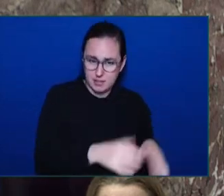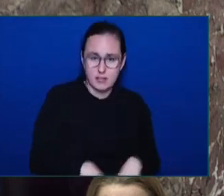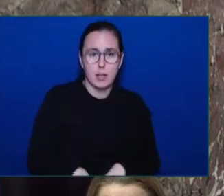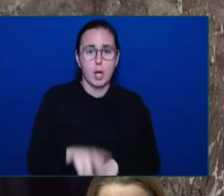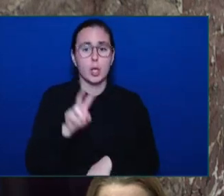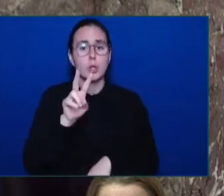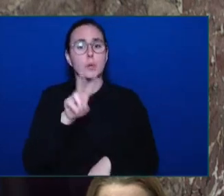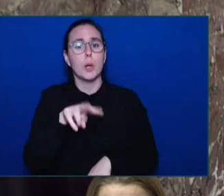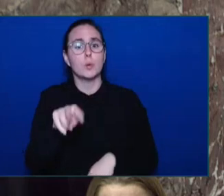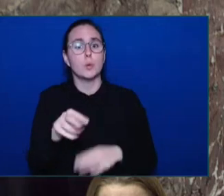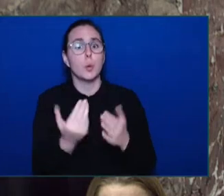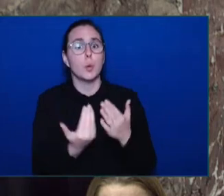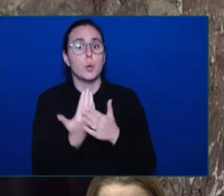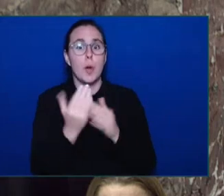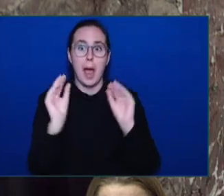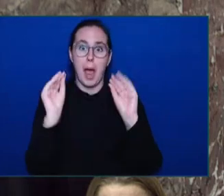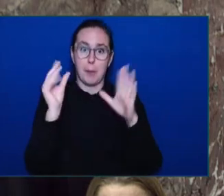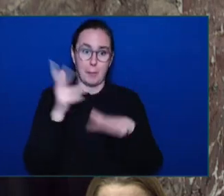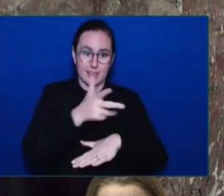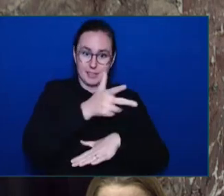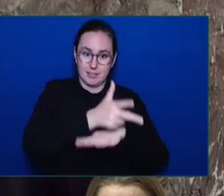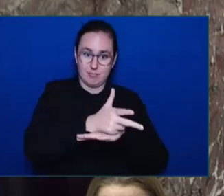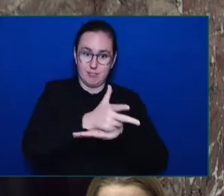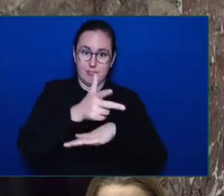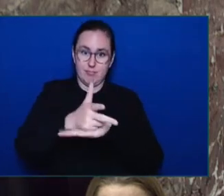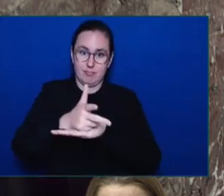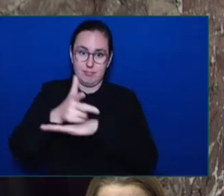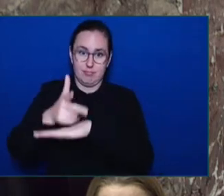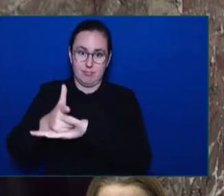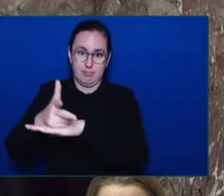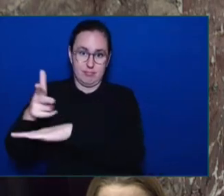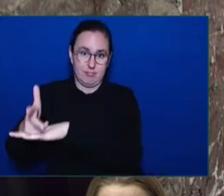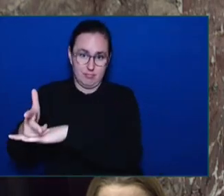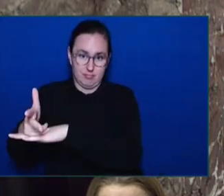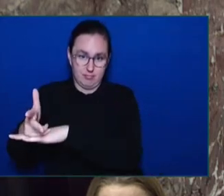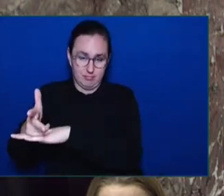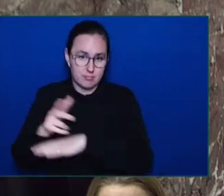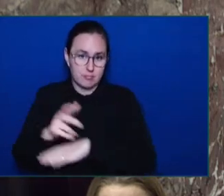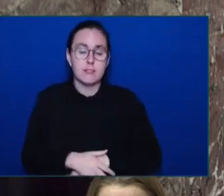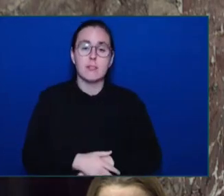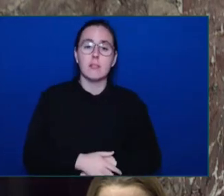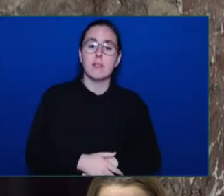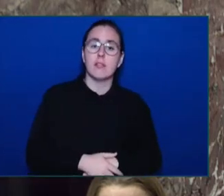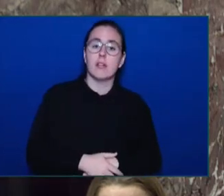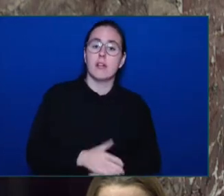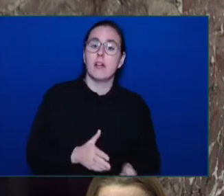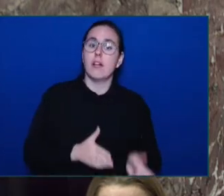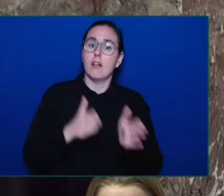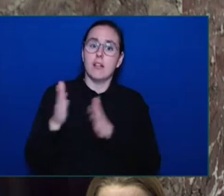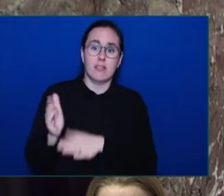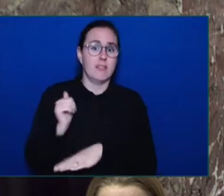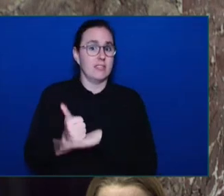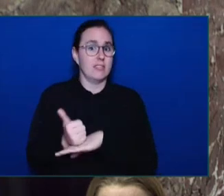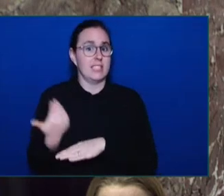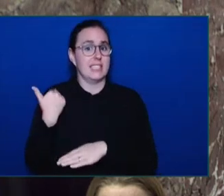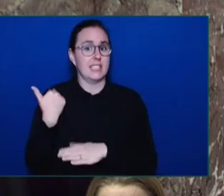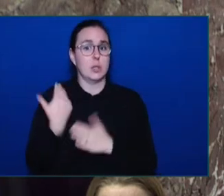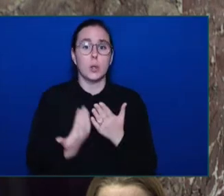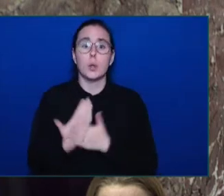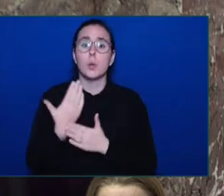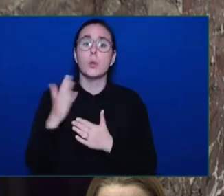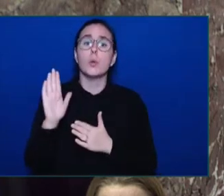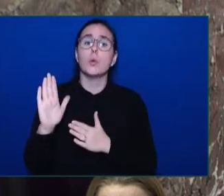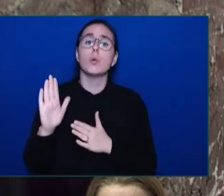of heat alert and response system called BC HARs was put in place in June of 2022 in advance of that season's